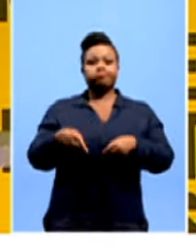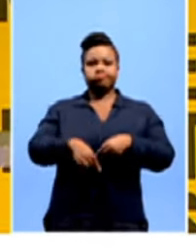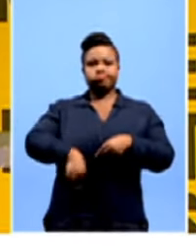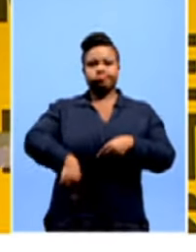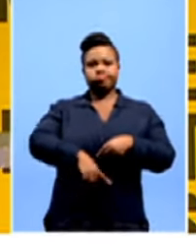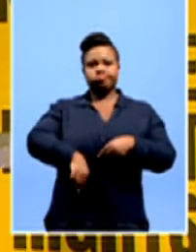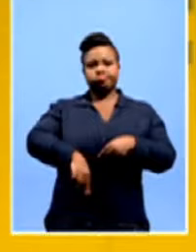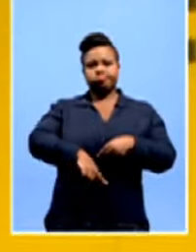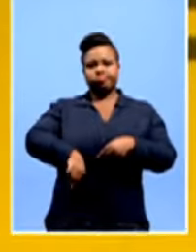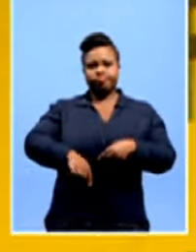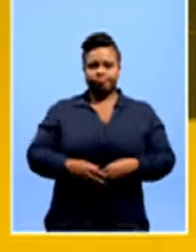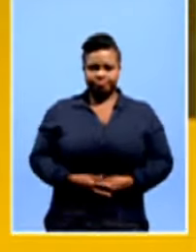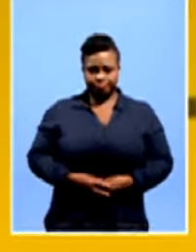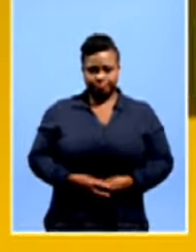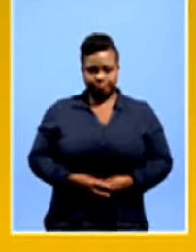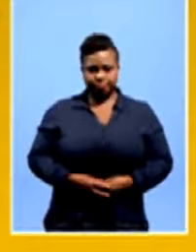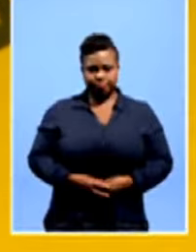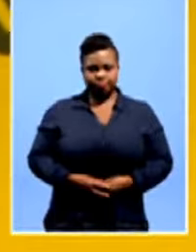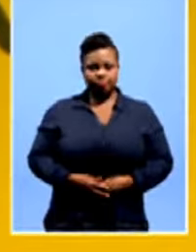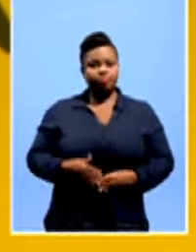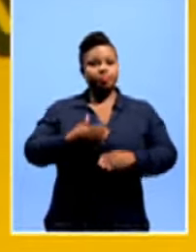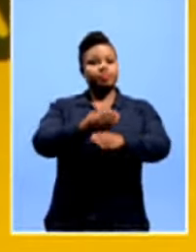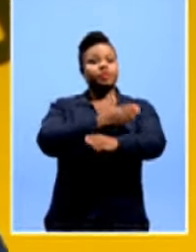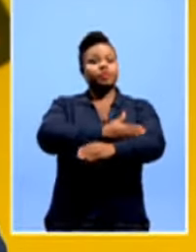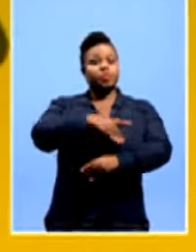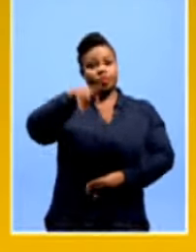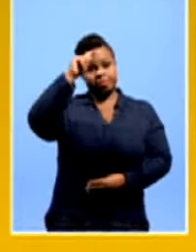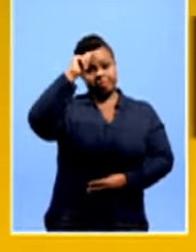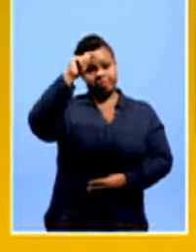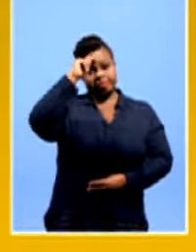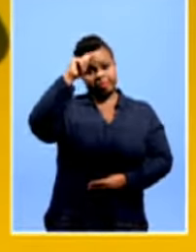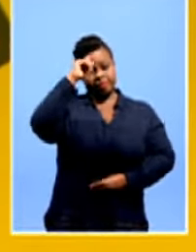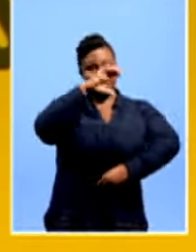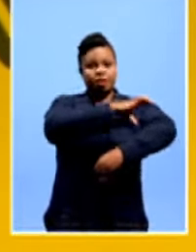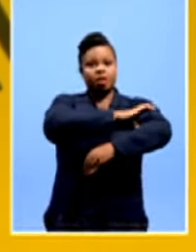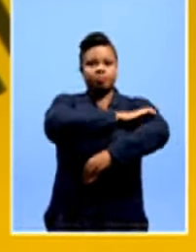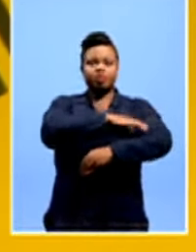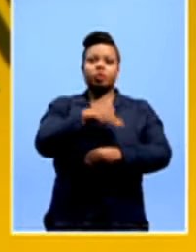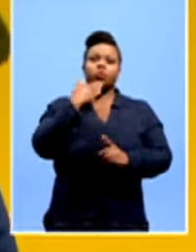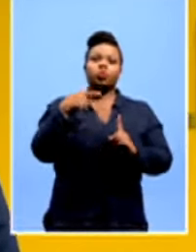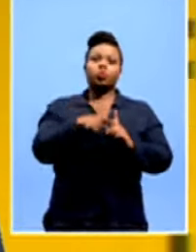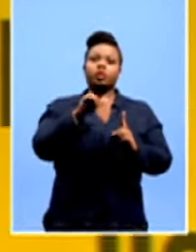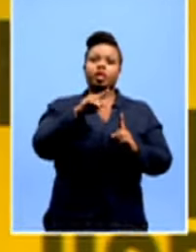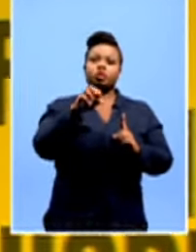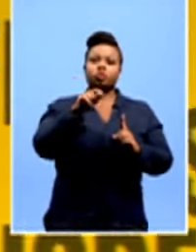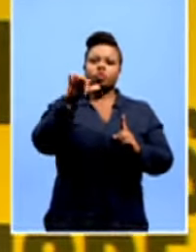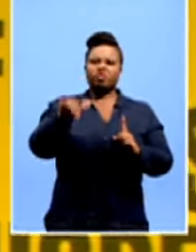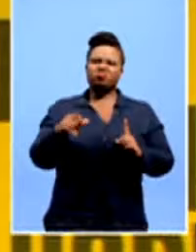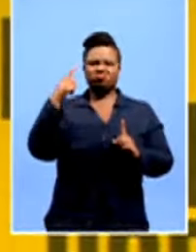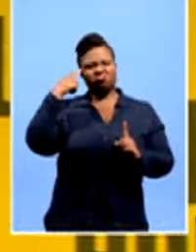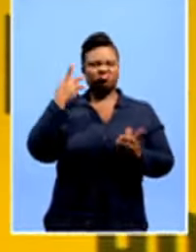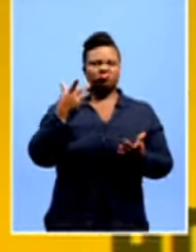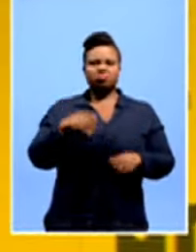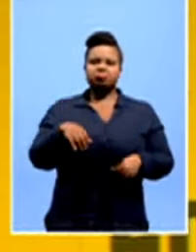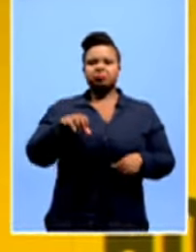are, on your screen. Now, former Bafana Bafana captain Neil Tovey believes sport in South Africa can still be